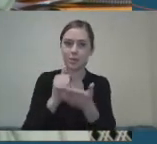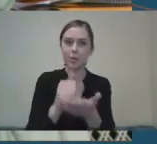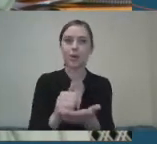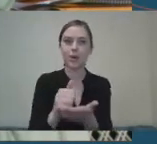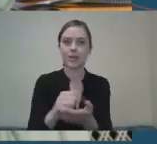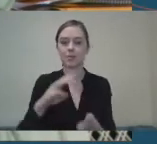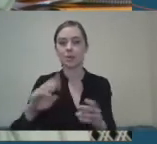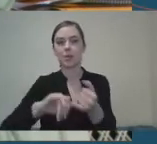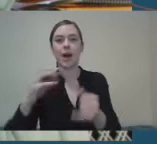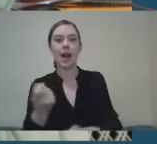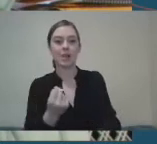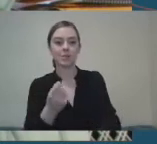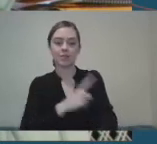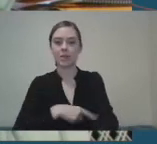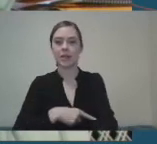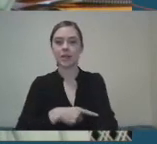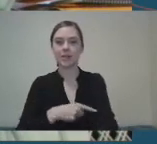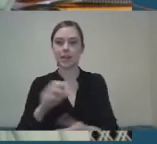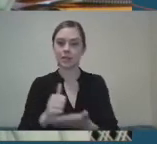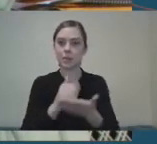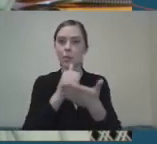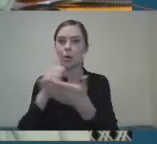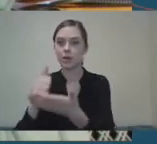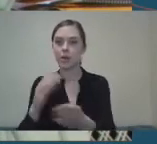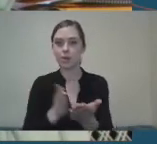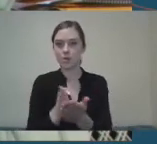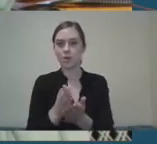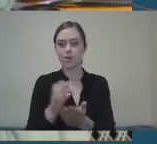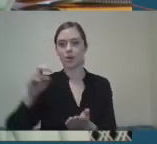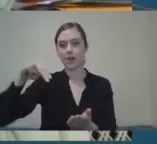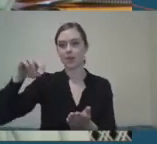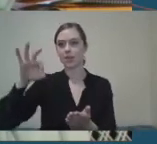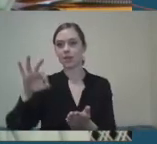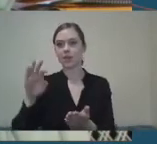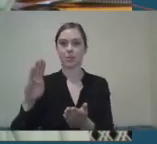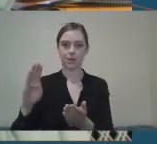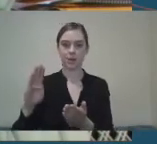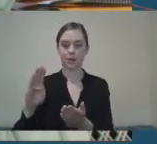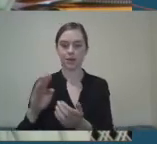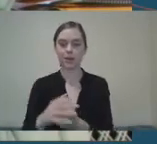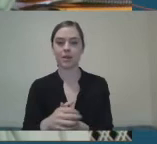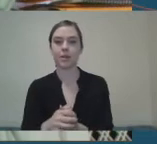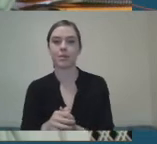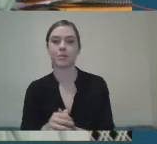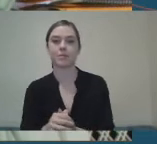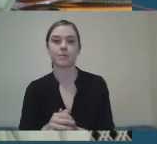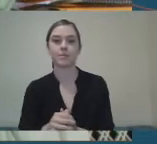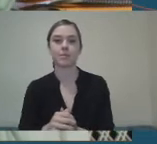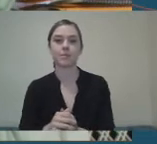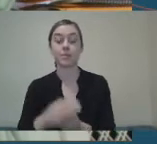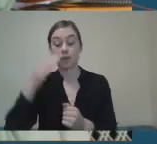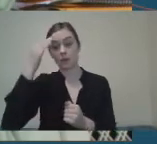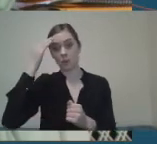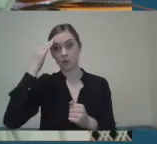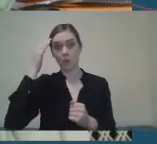activity, but also through the national governing bodies. And I know some of the studies, studies, shows that where there's sedentary behaviour,